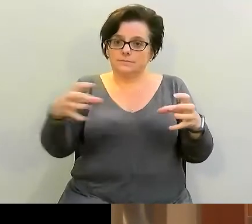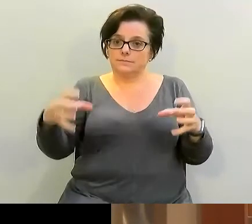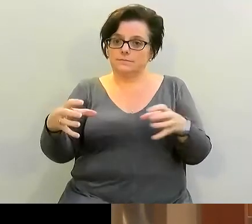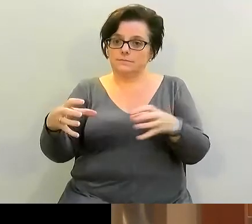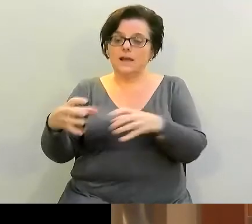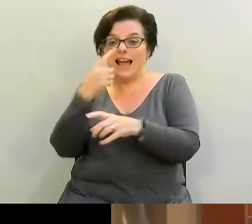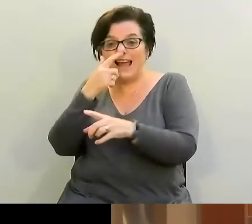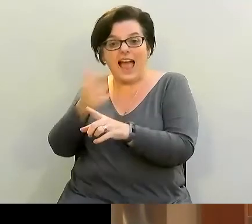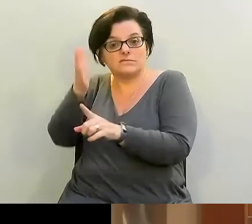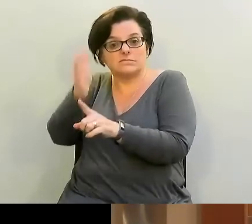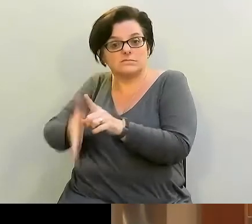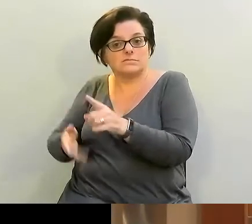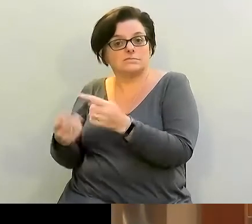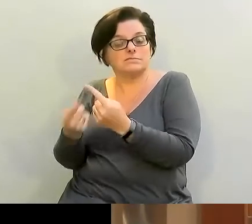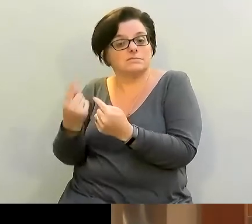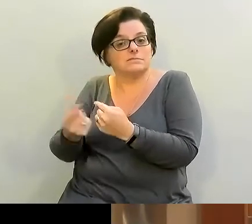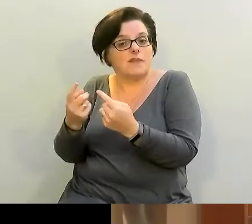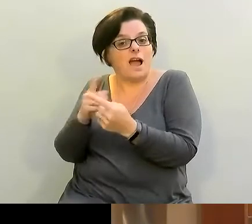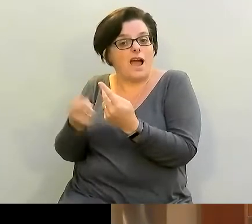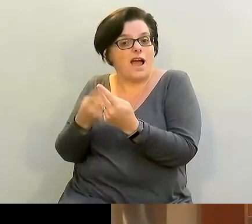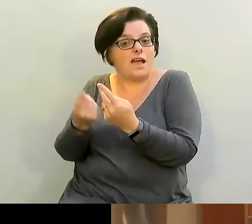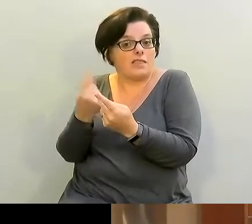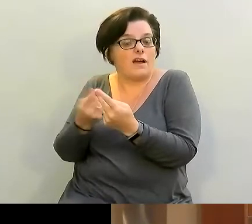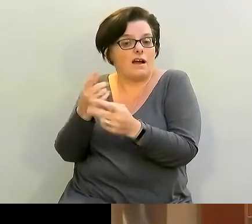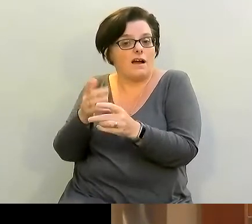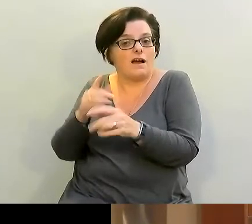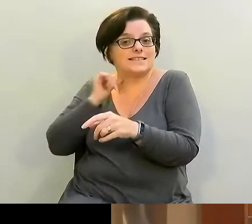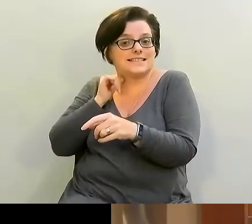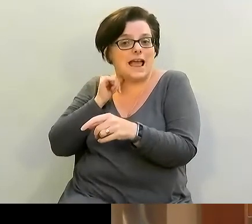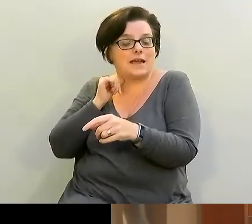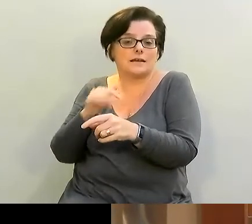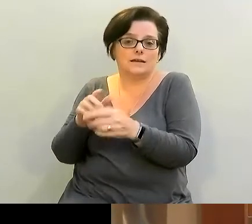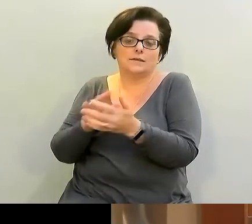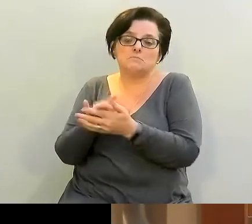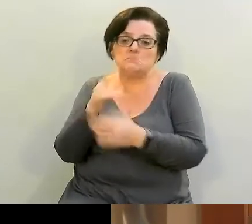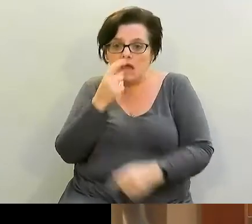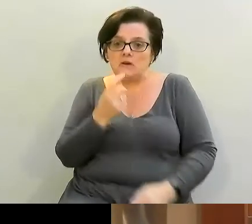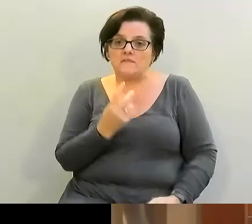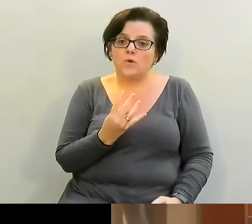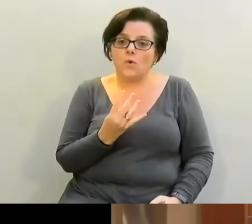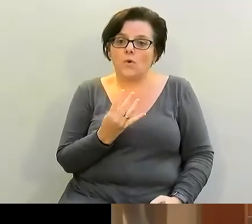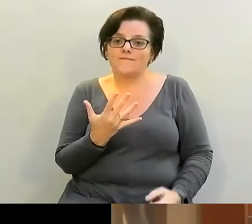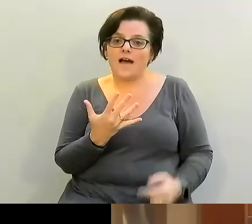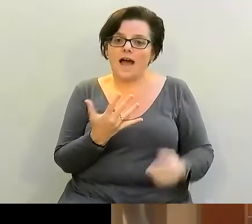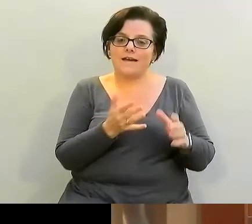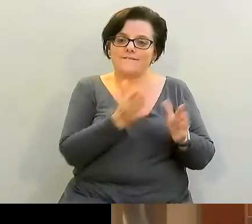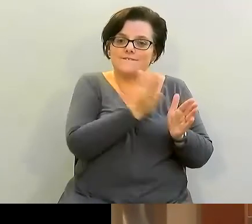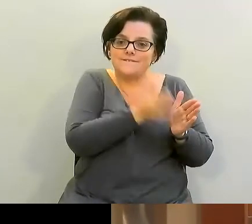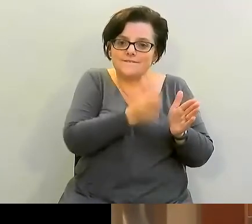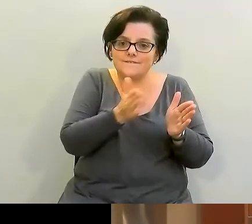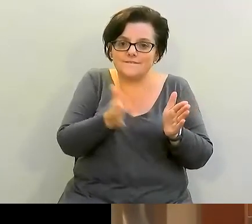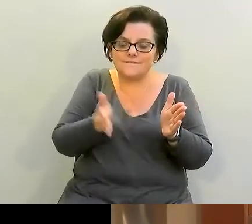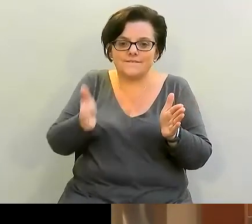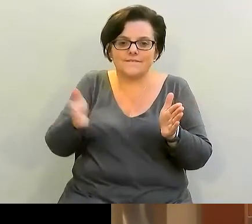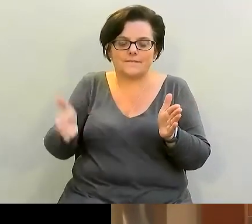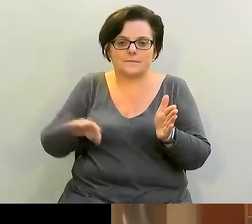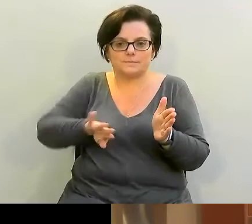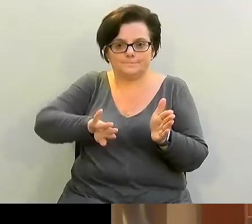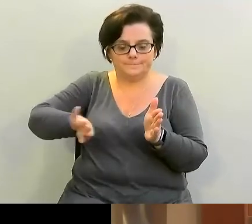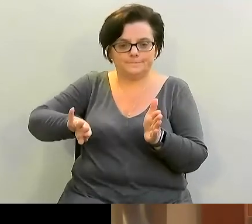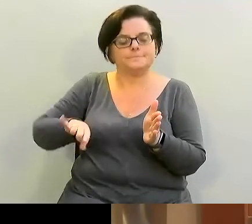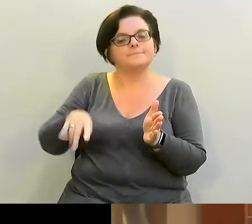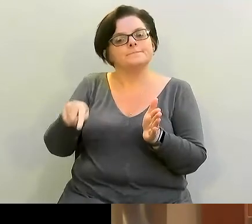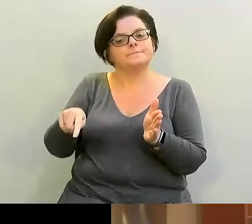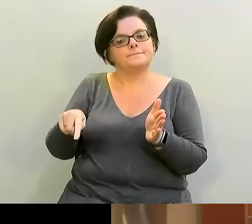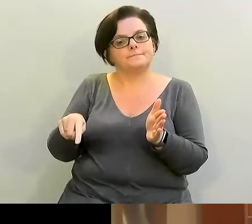well and you could you could cook four or five steaks from a single cauliflower for different members of your family. You'll also notice